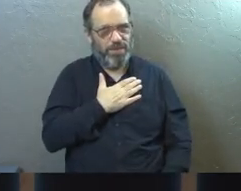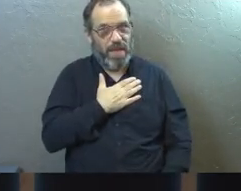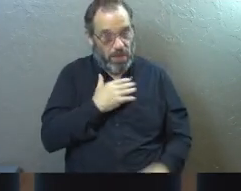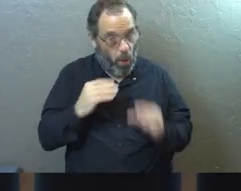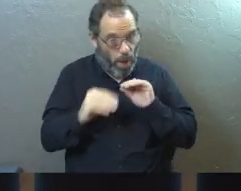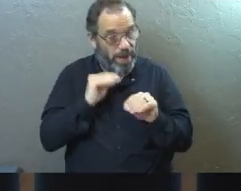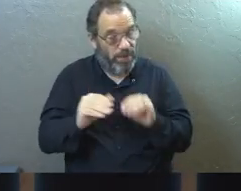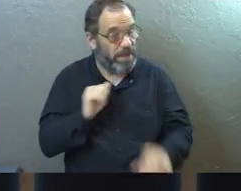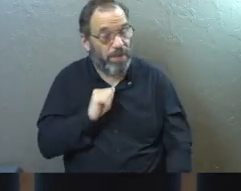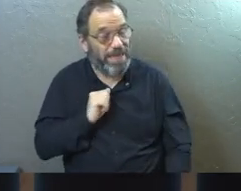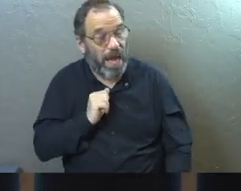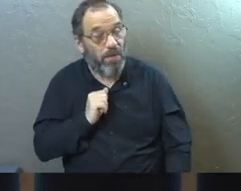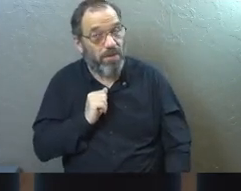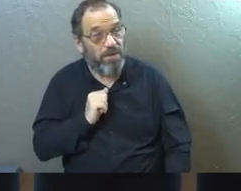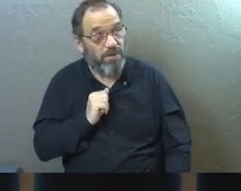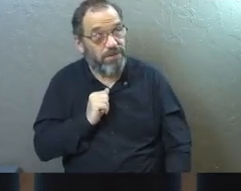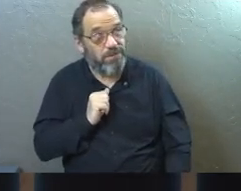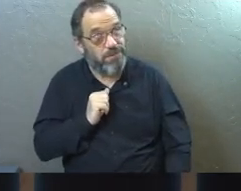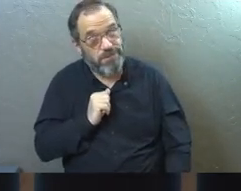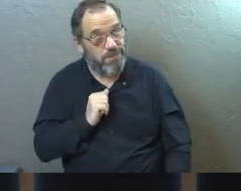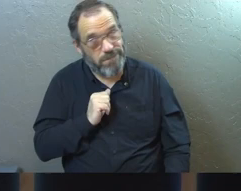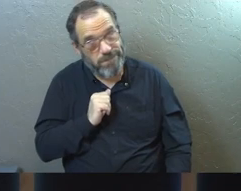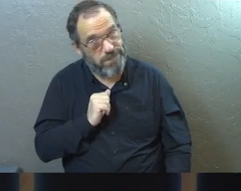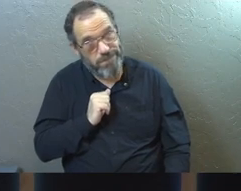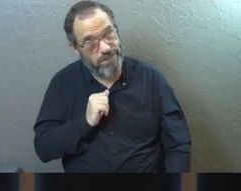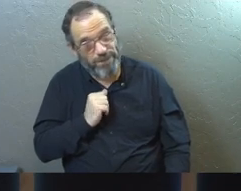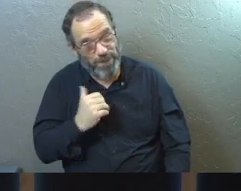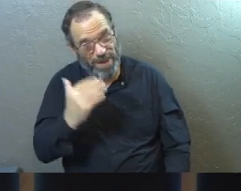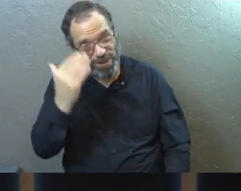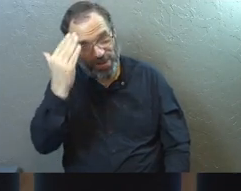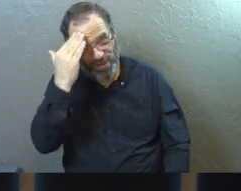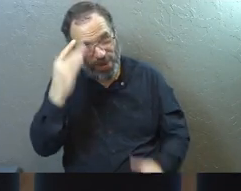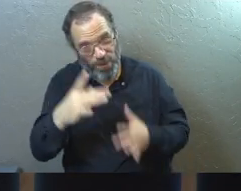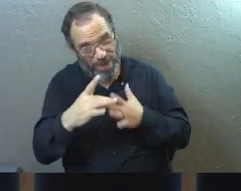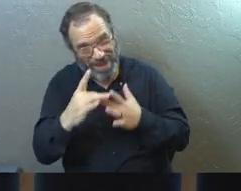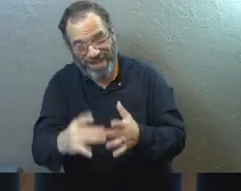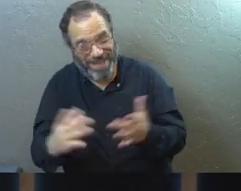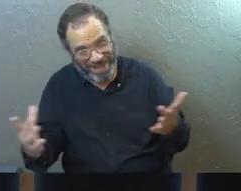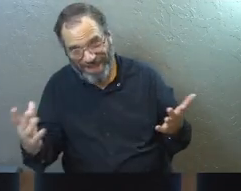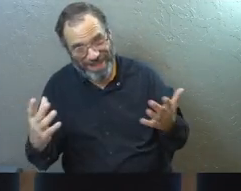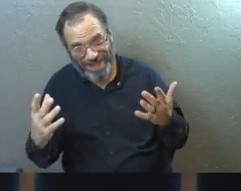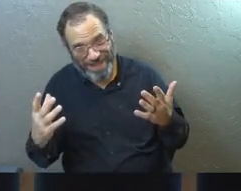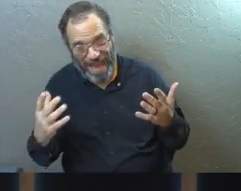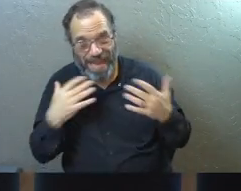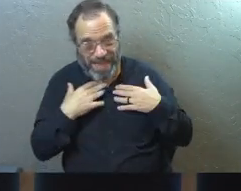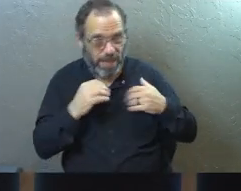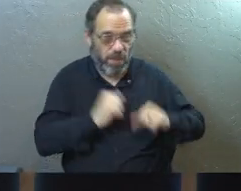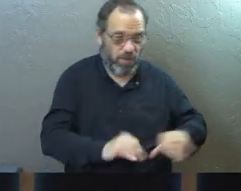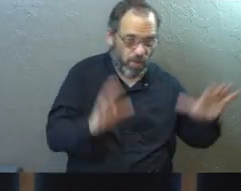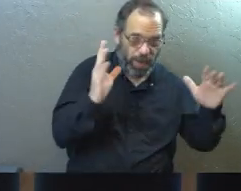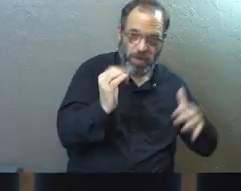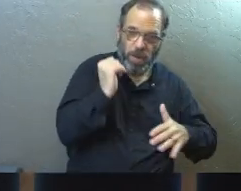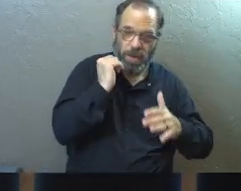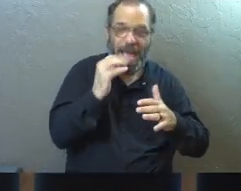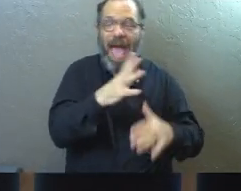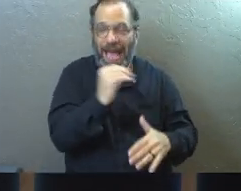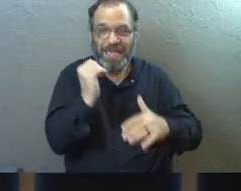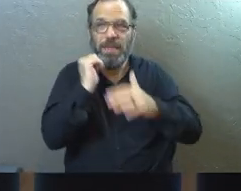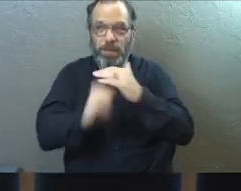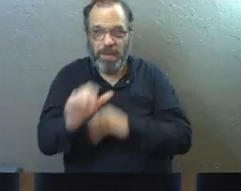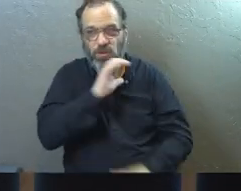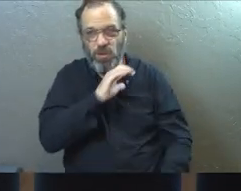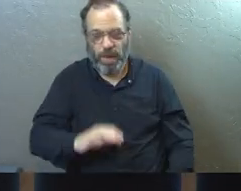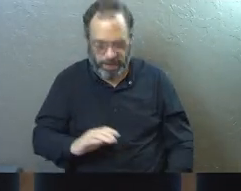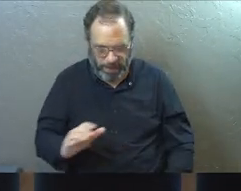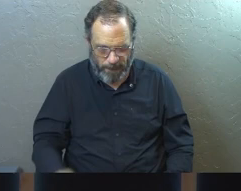can try to fix it myself, but I think we all know where that goes. I can surrender or submit and submit to Christ and